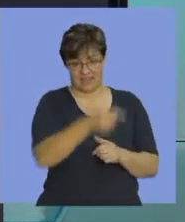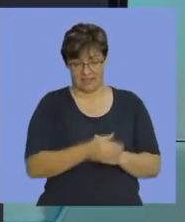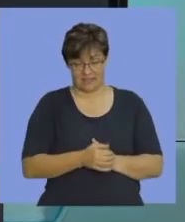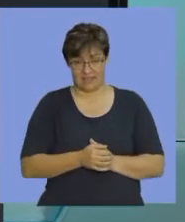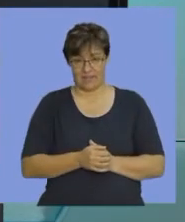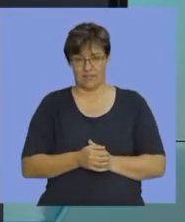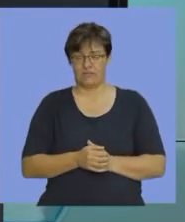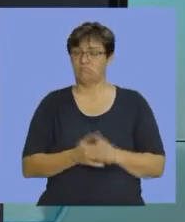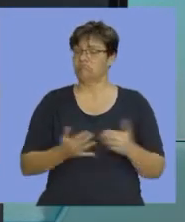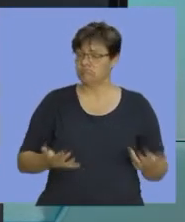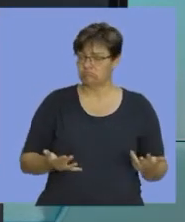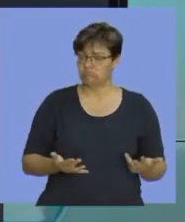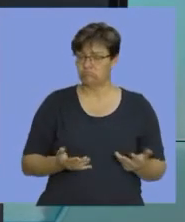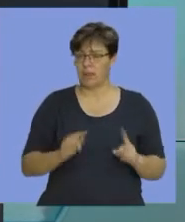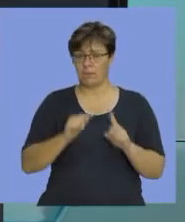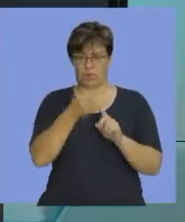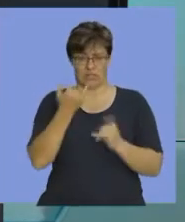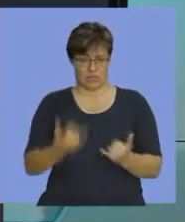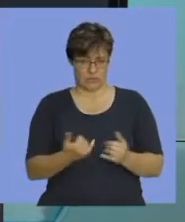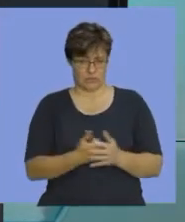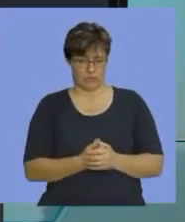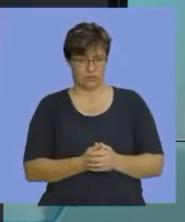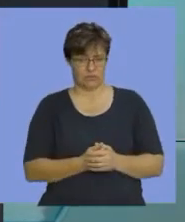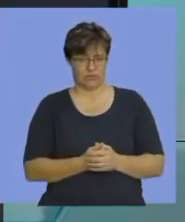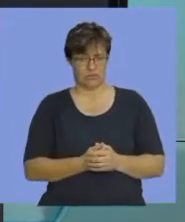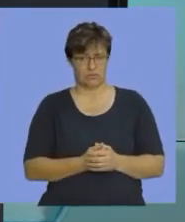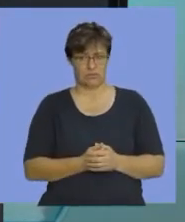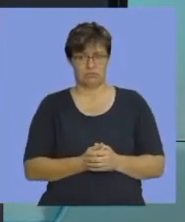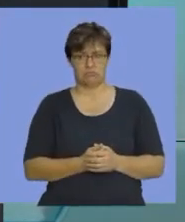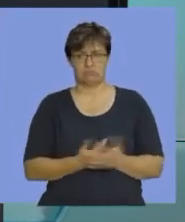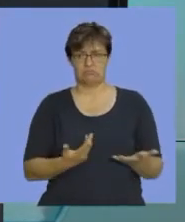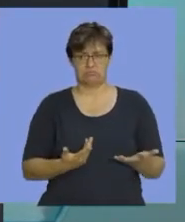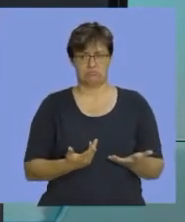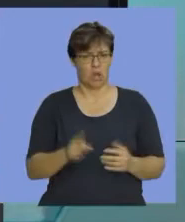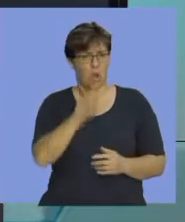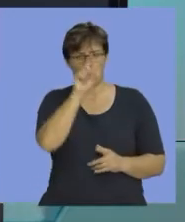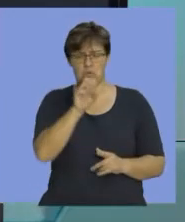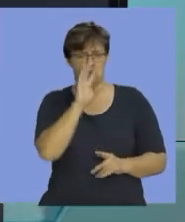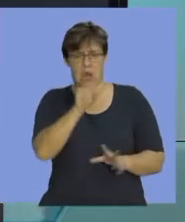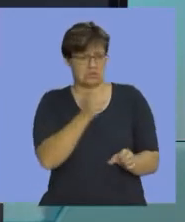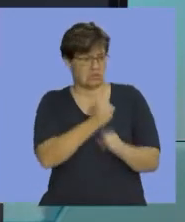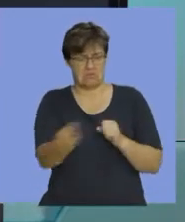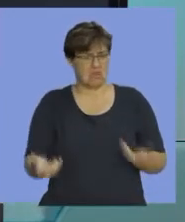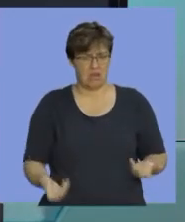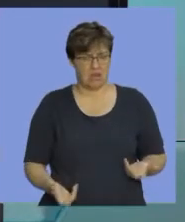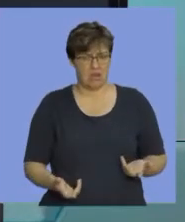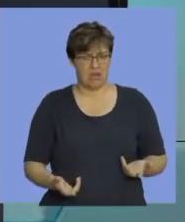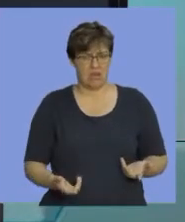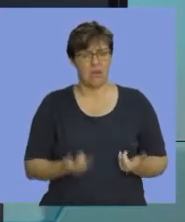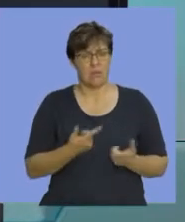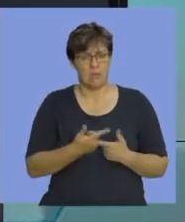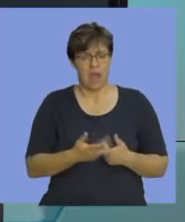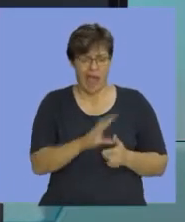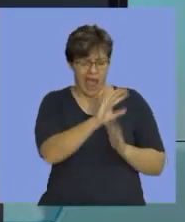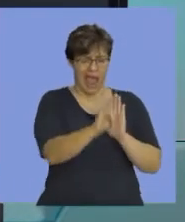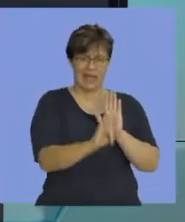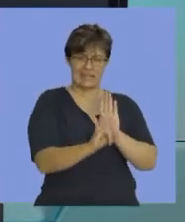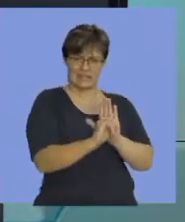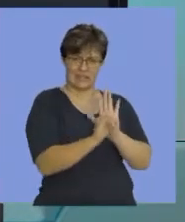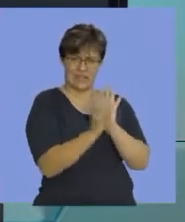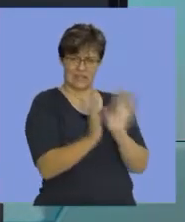Okay. While we're at this point here, although the question does not ask for it, what if we had identified